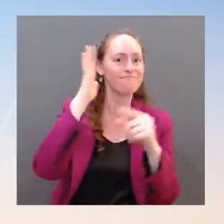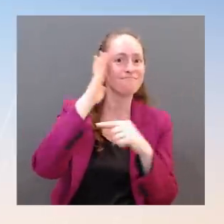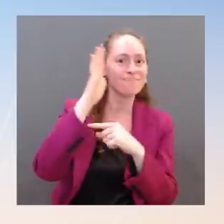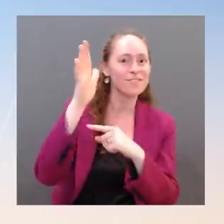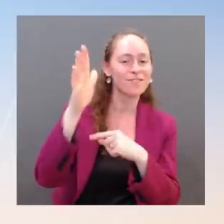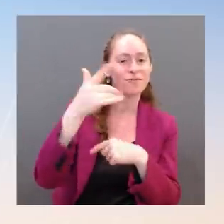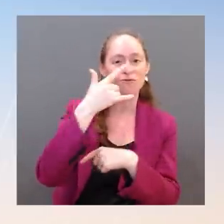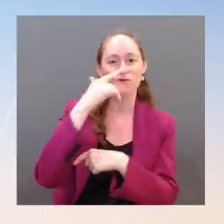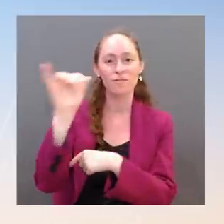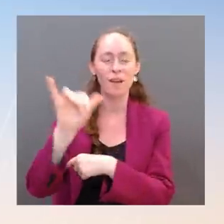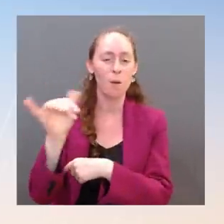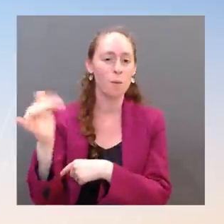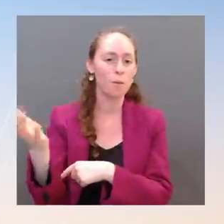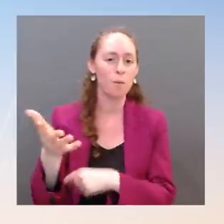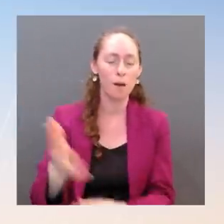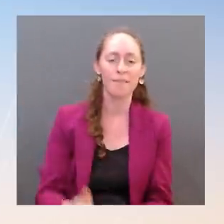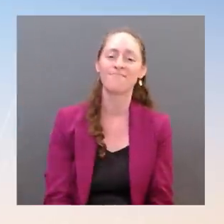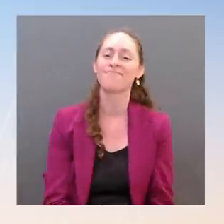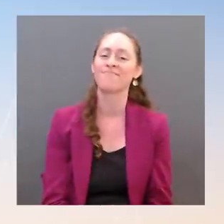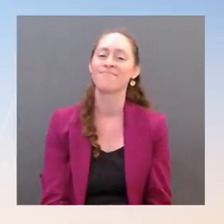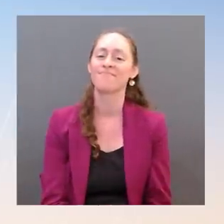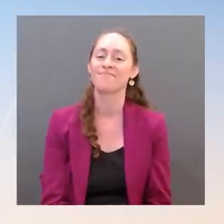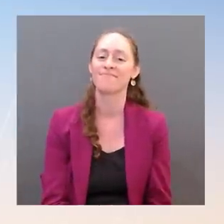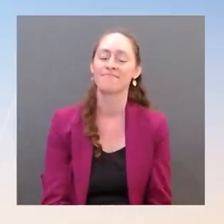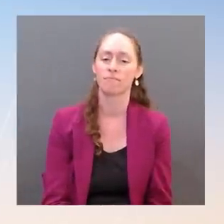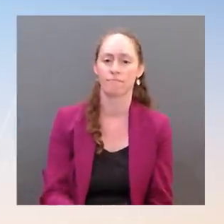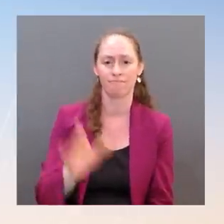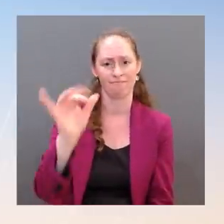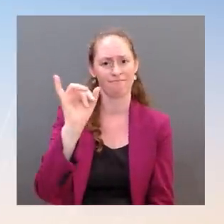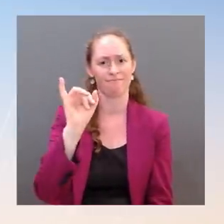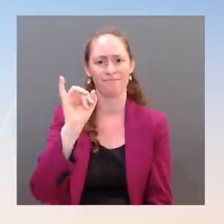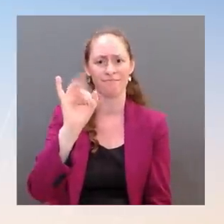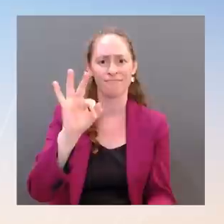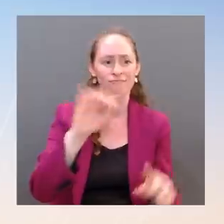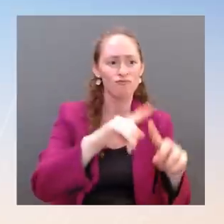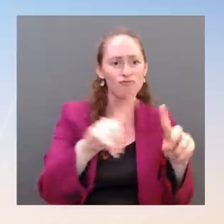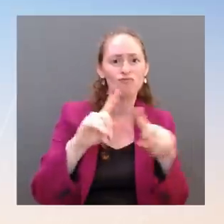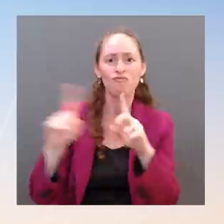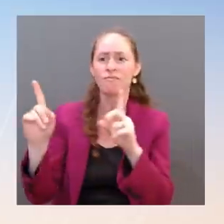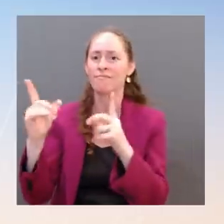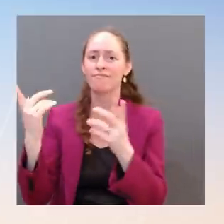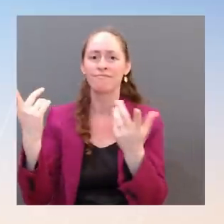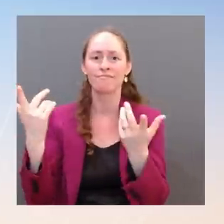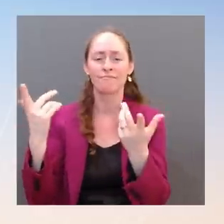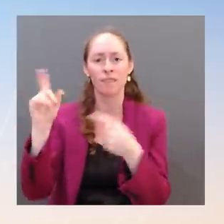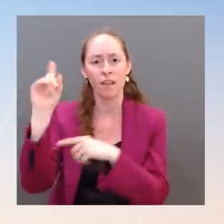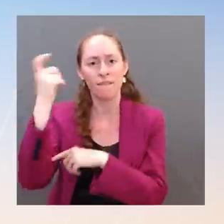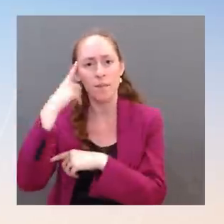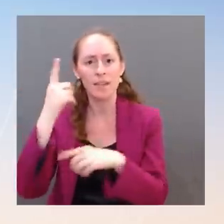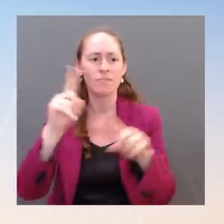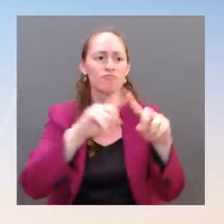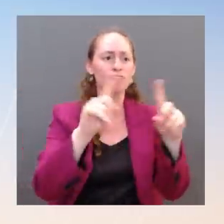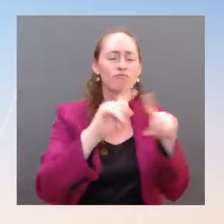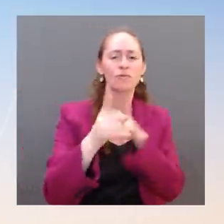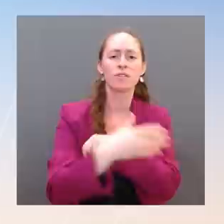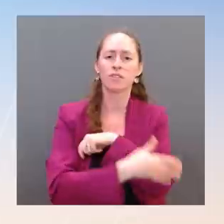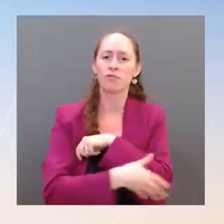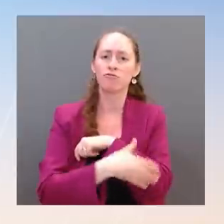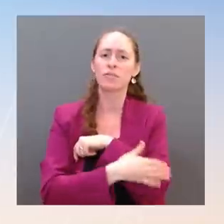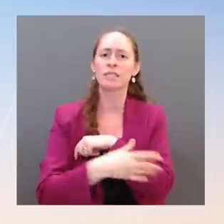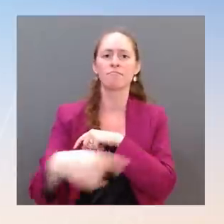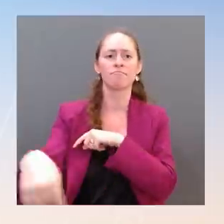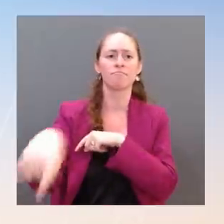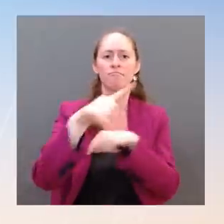and open societies of the world stand together to shape the rules of the road, to define the security architecture of the region, to reinforce